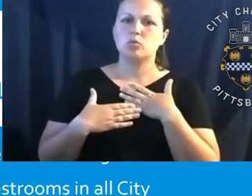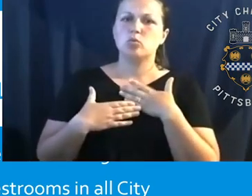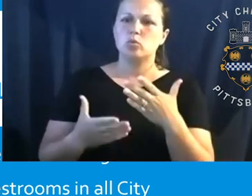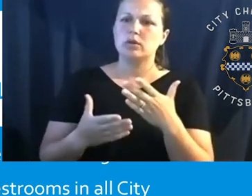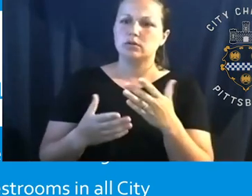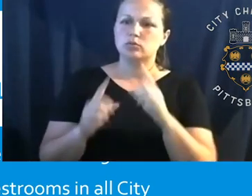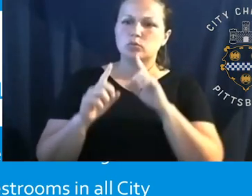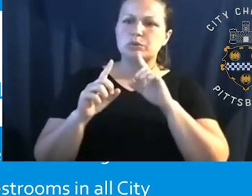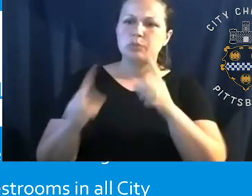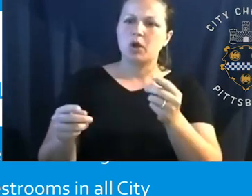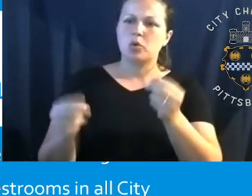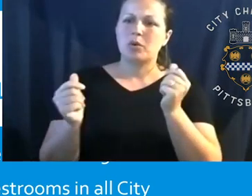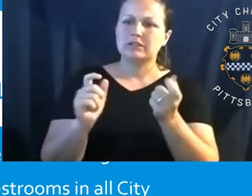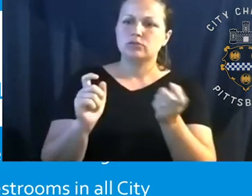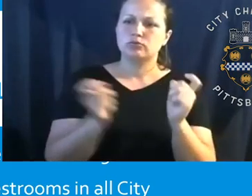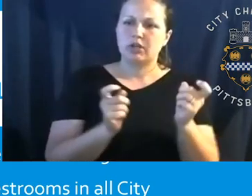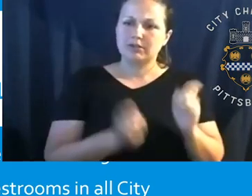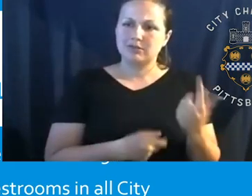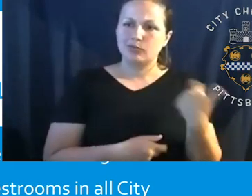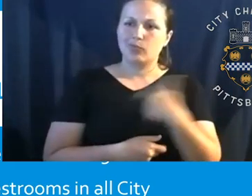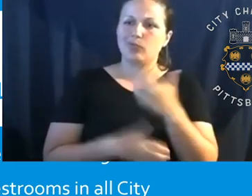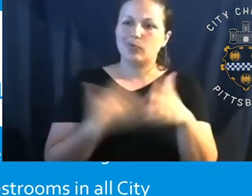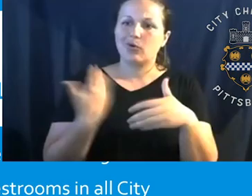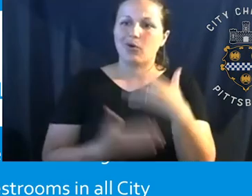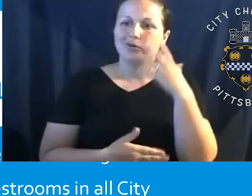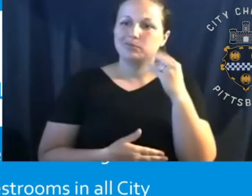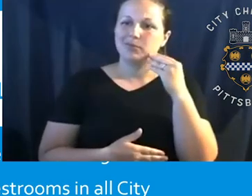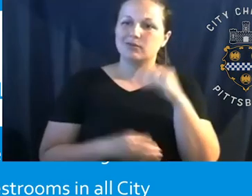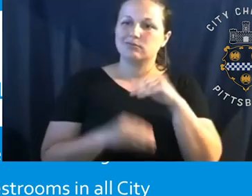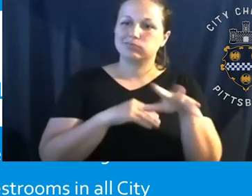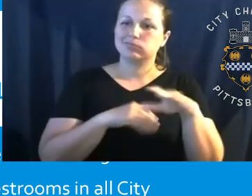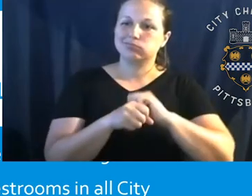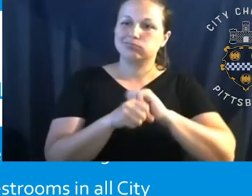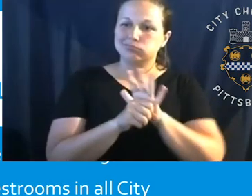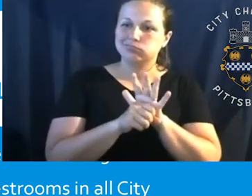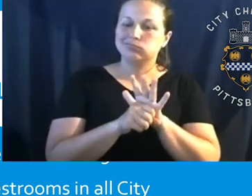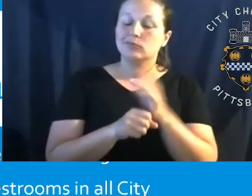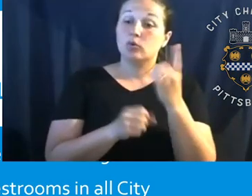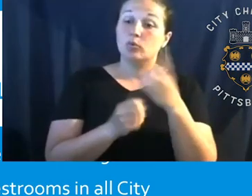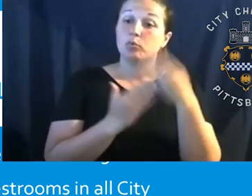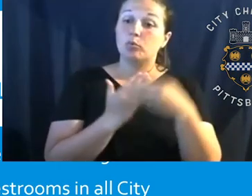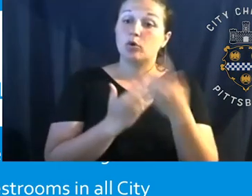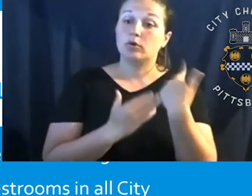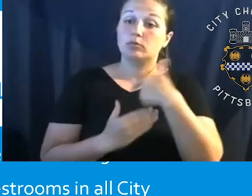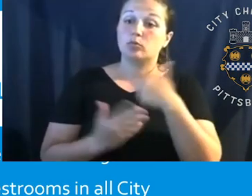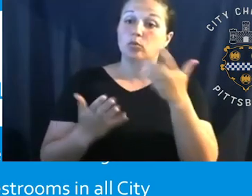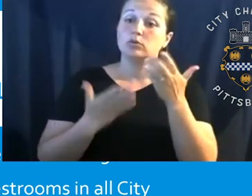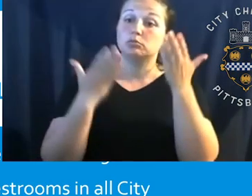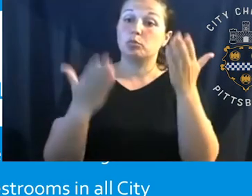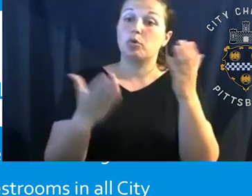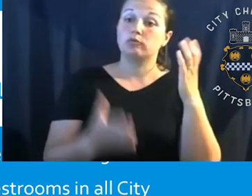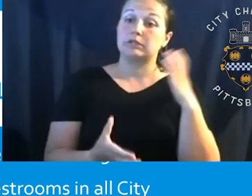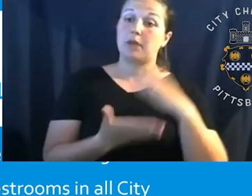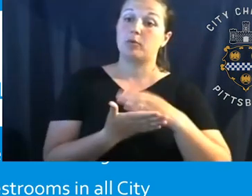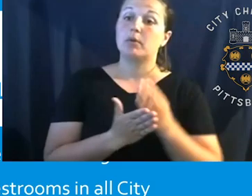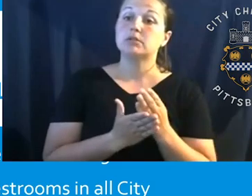COVID-19. Um, so one of the product, product programs that we're going to put forth to the capital budget this year